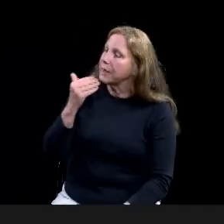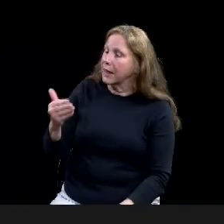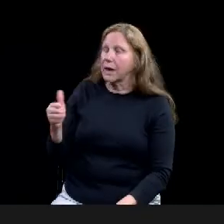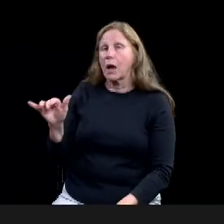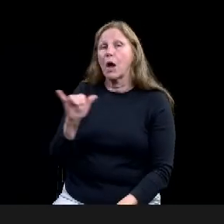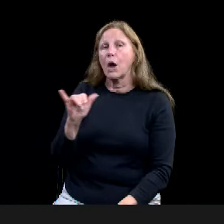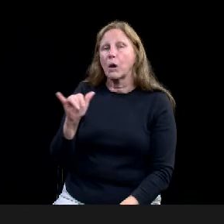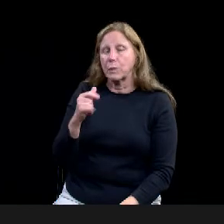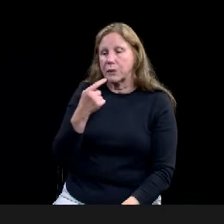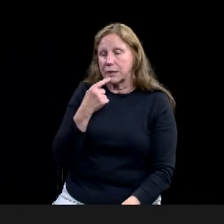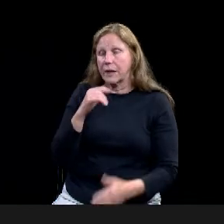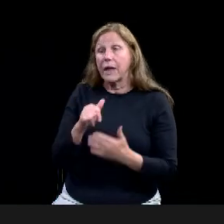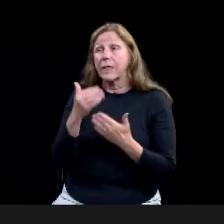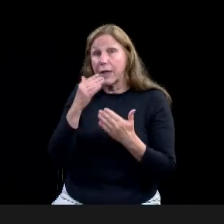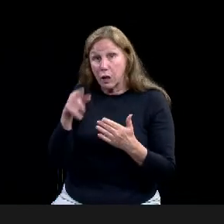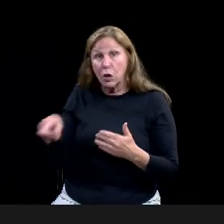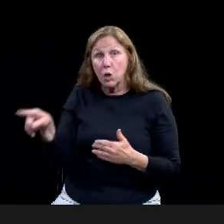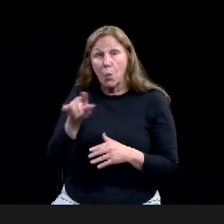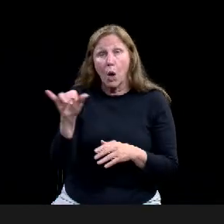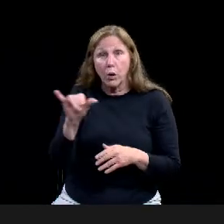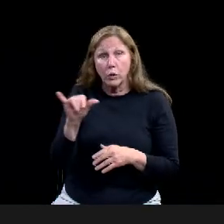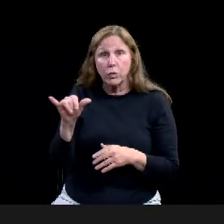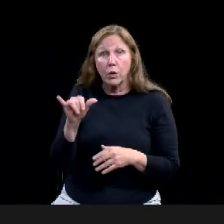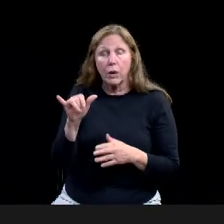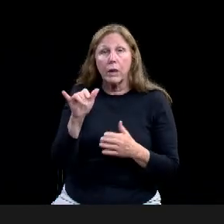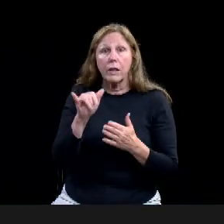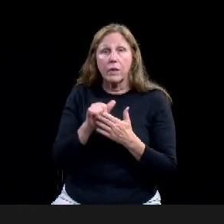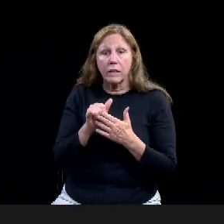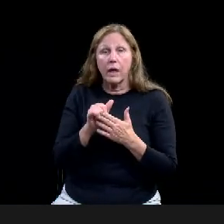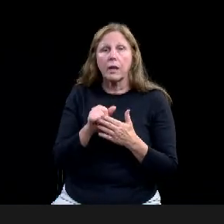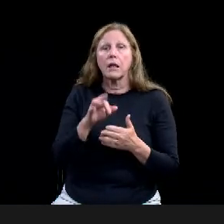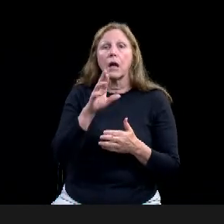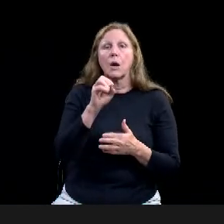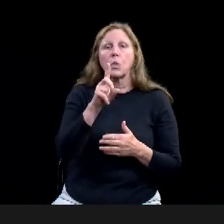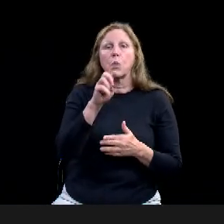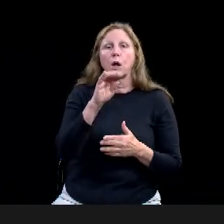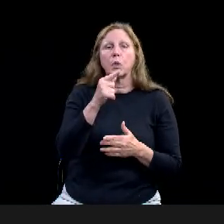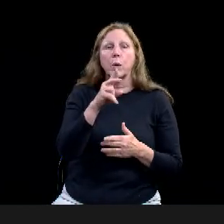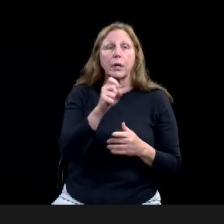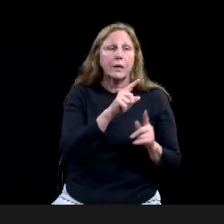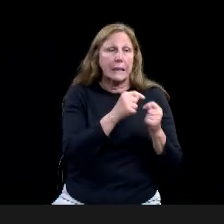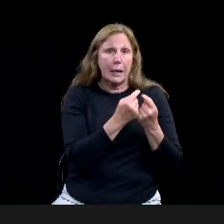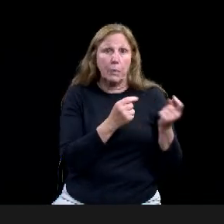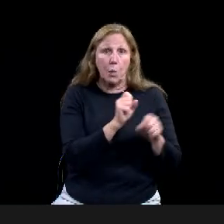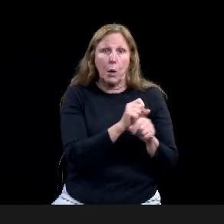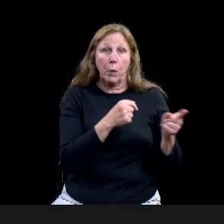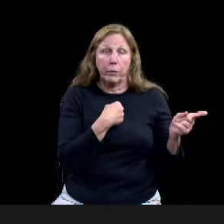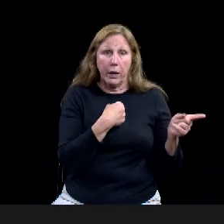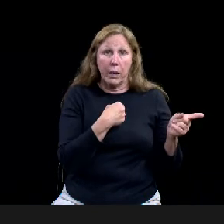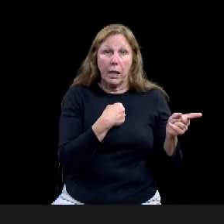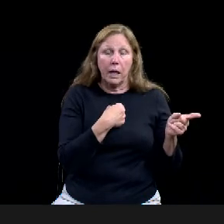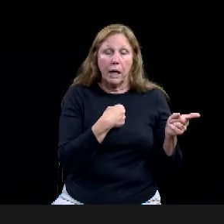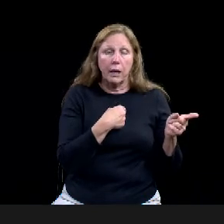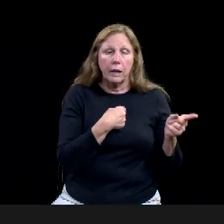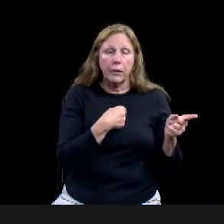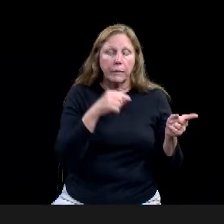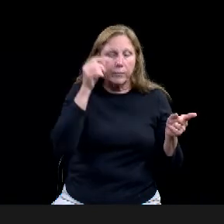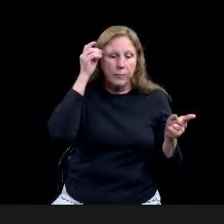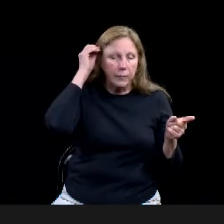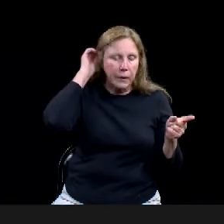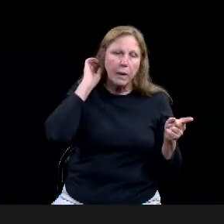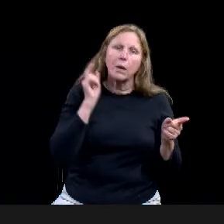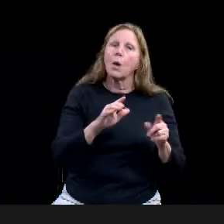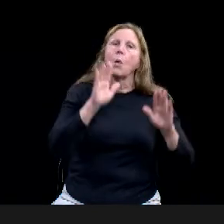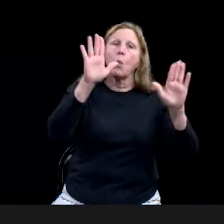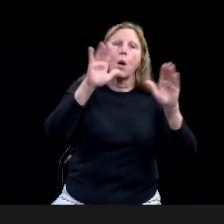engagement. He's, he was a great help in helping me get this to you, um, making the presentation look great. So I just want to